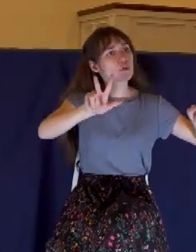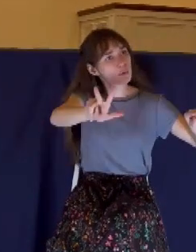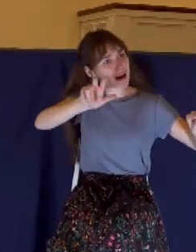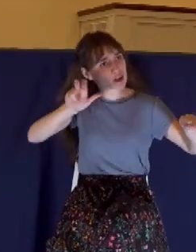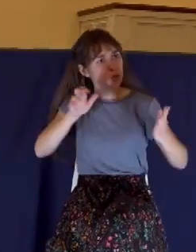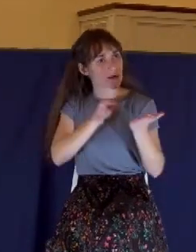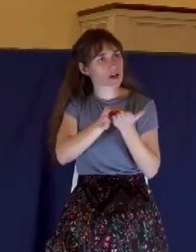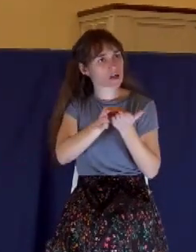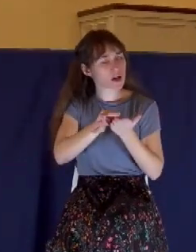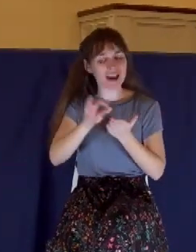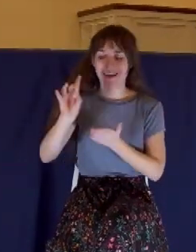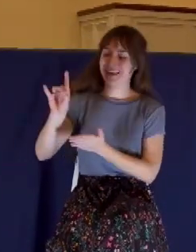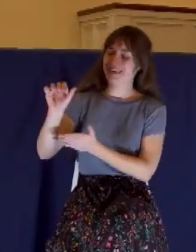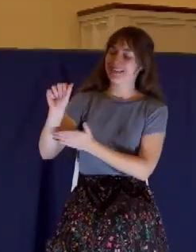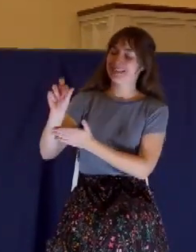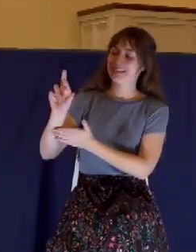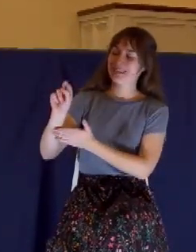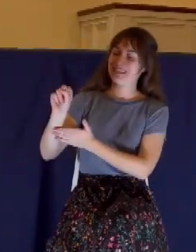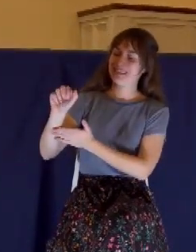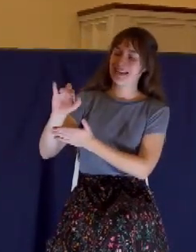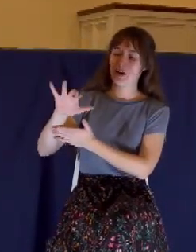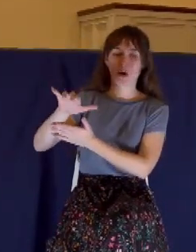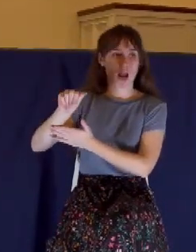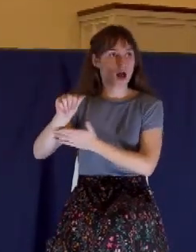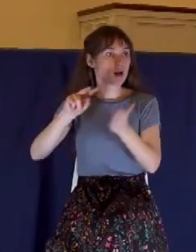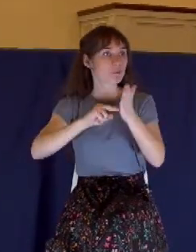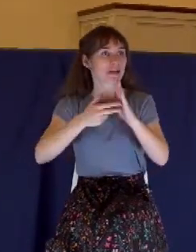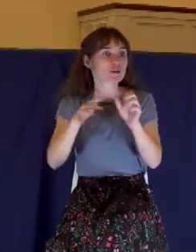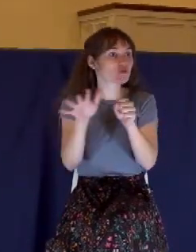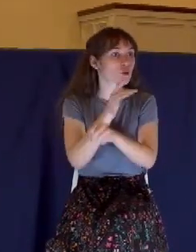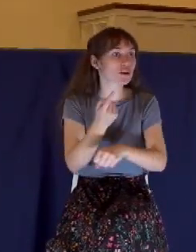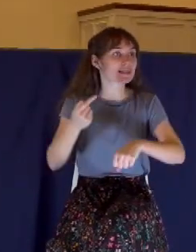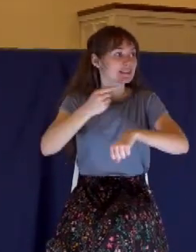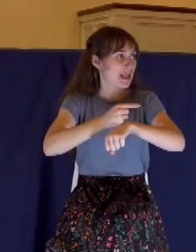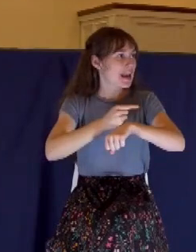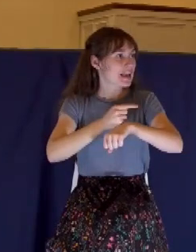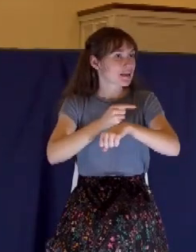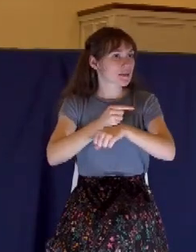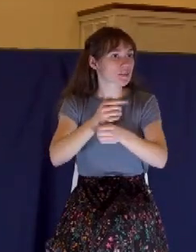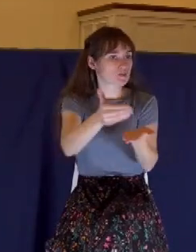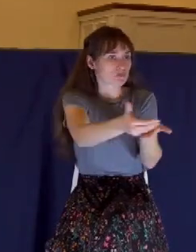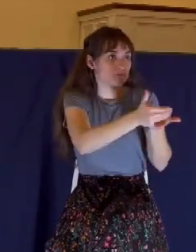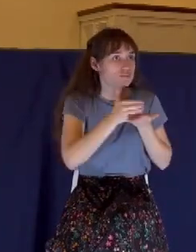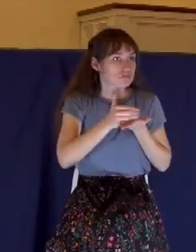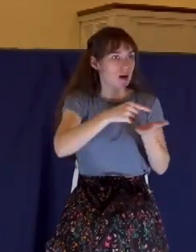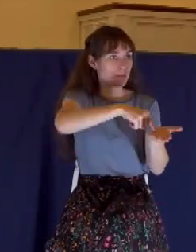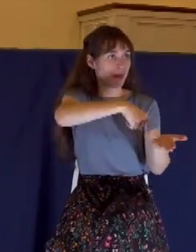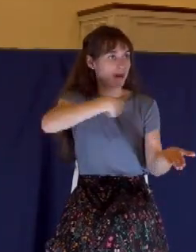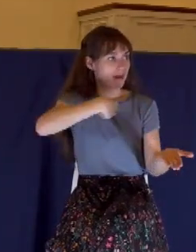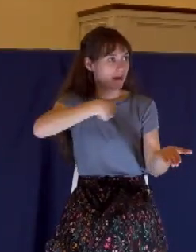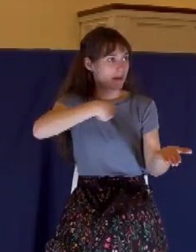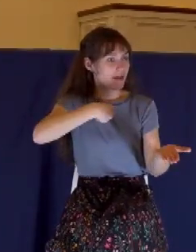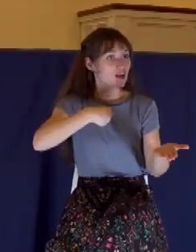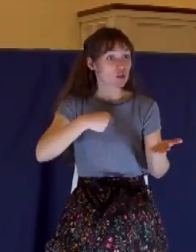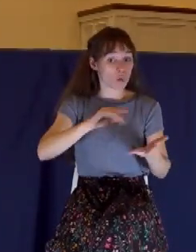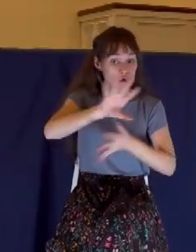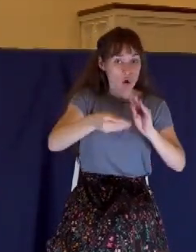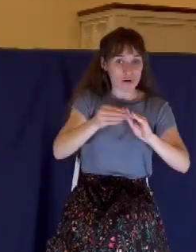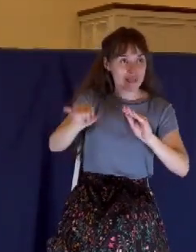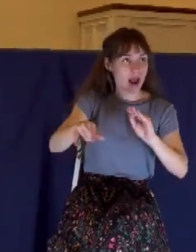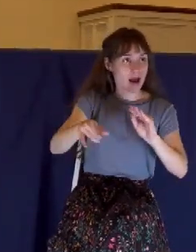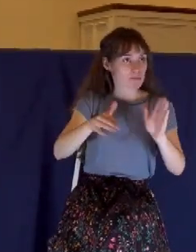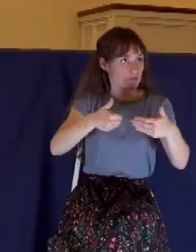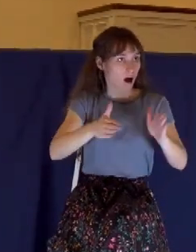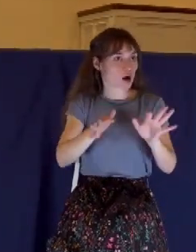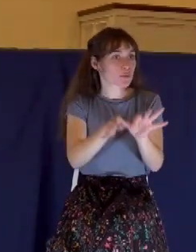a day's wage, so 300 would be roughly a year's work, a year's wage. They worked six days in that time,